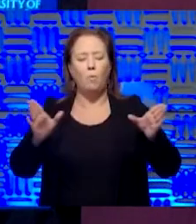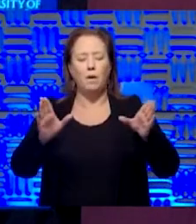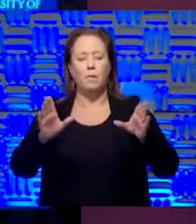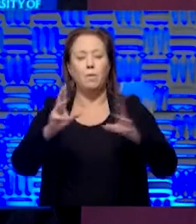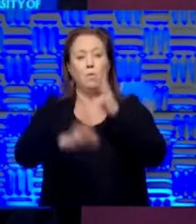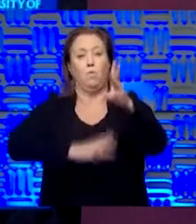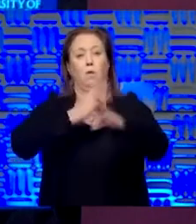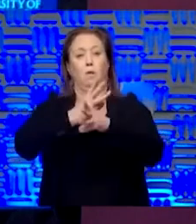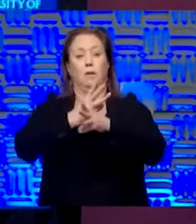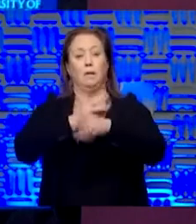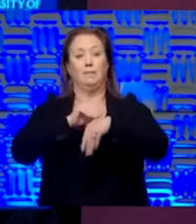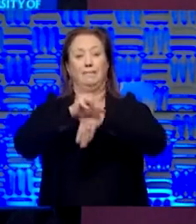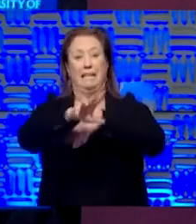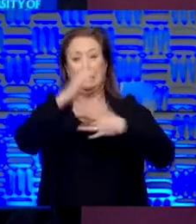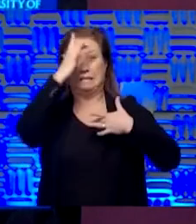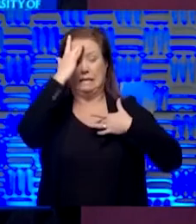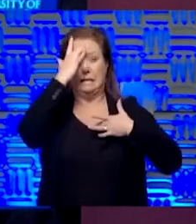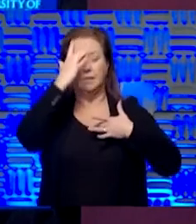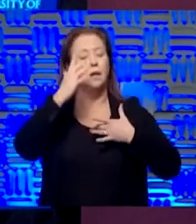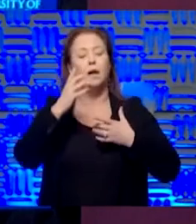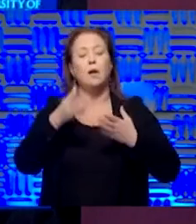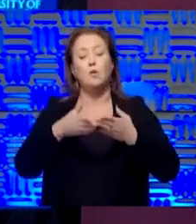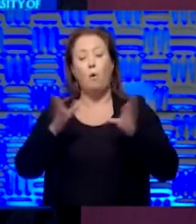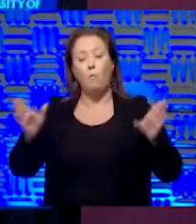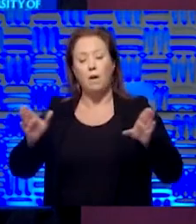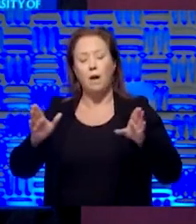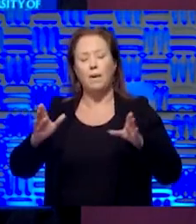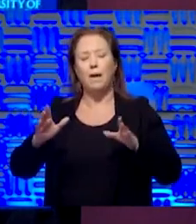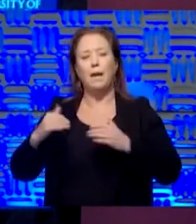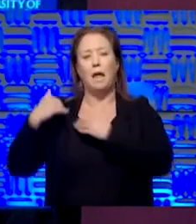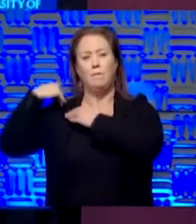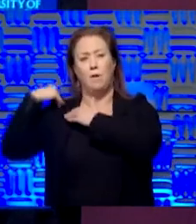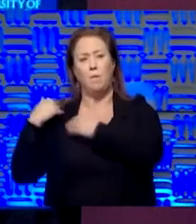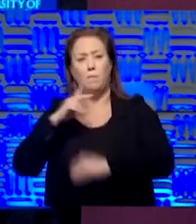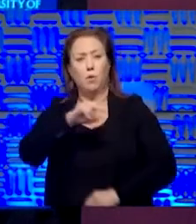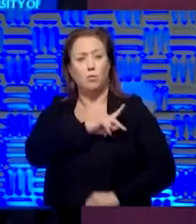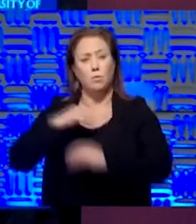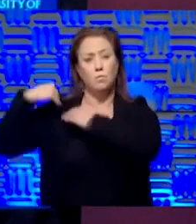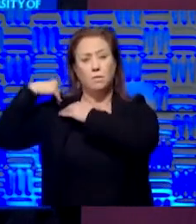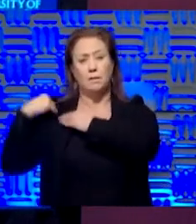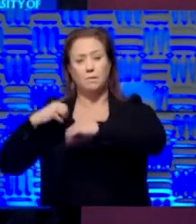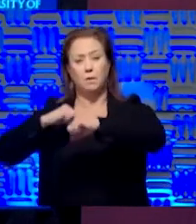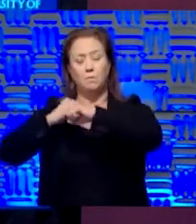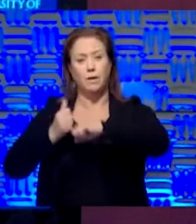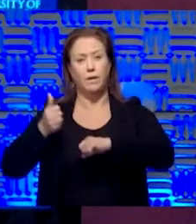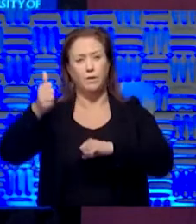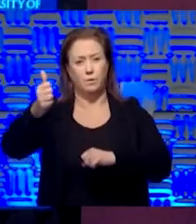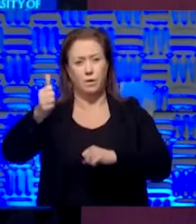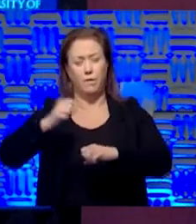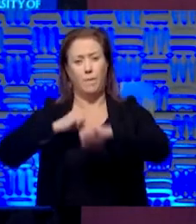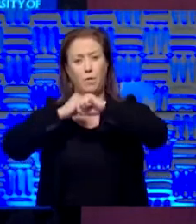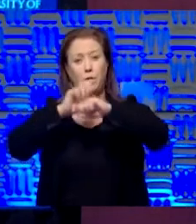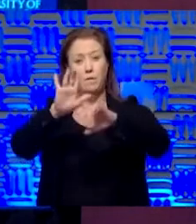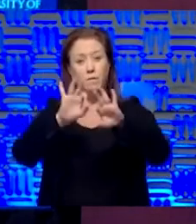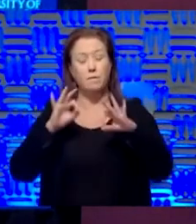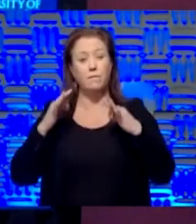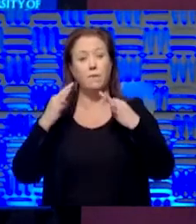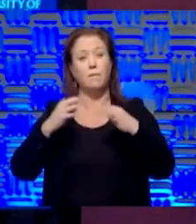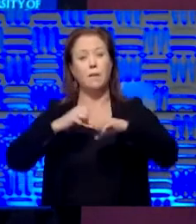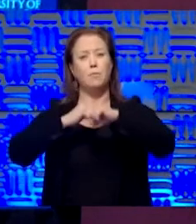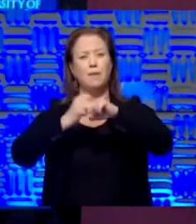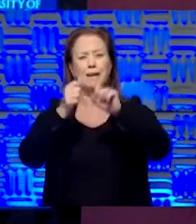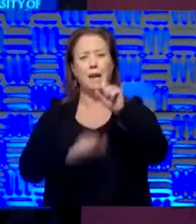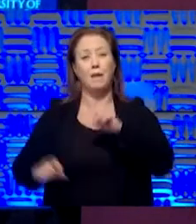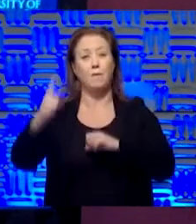open up society is to exercise personal responsibility to be certain that you protect yourself, protect your family and protect